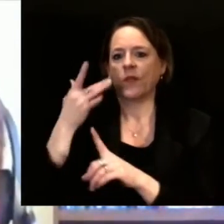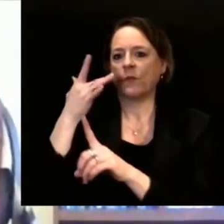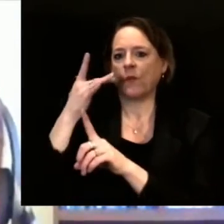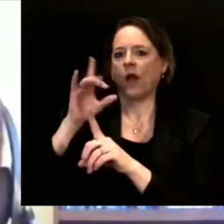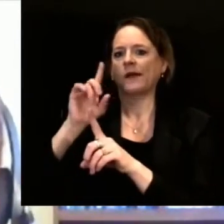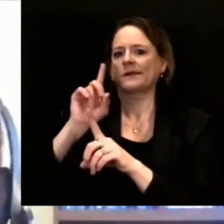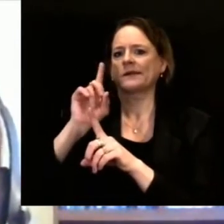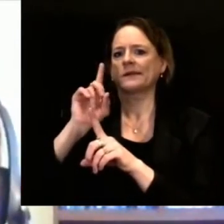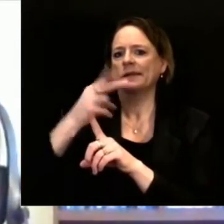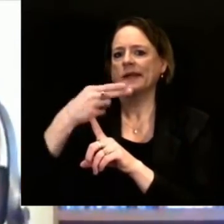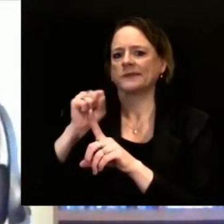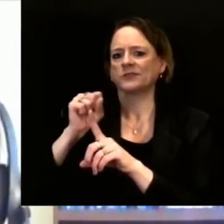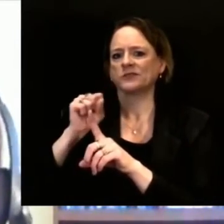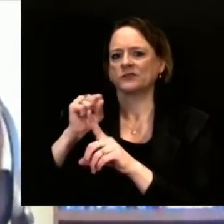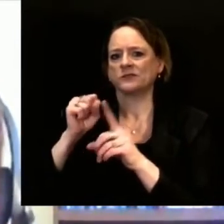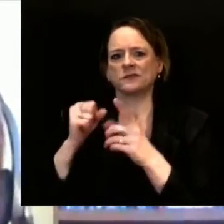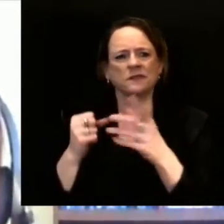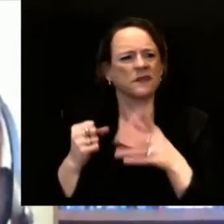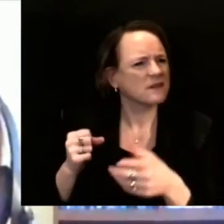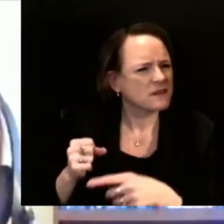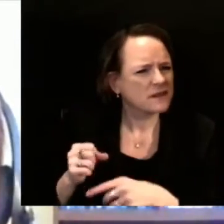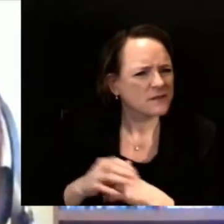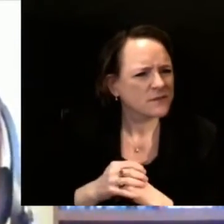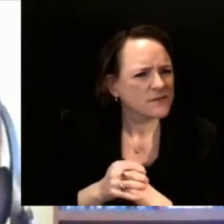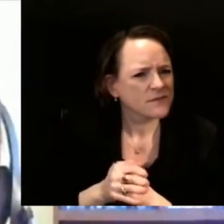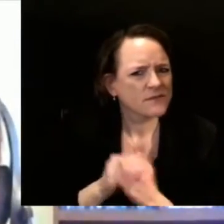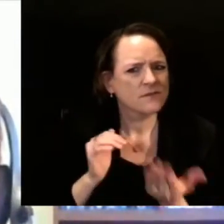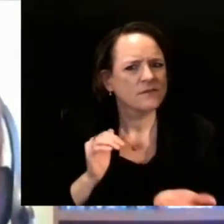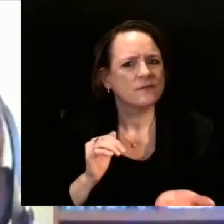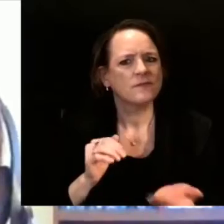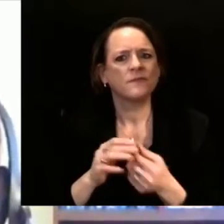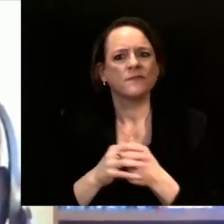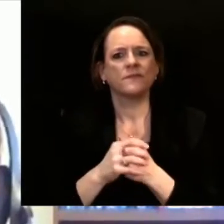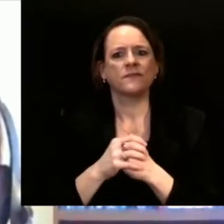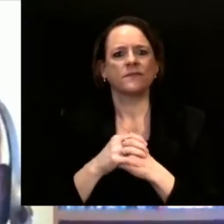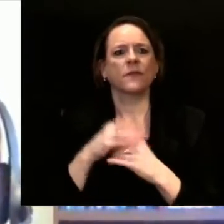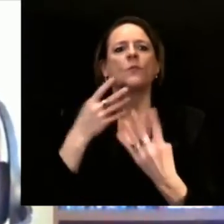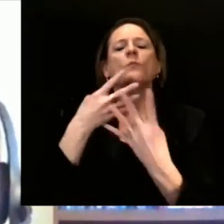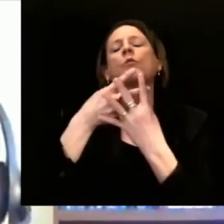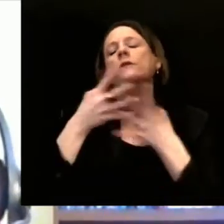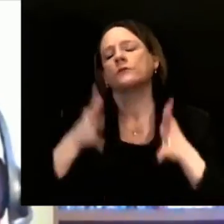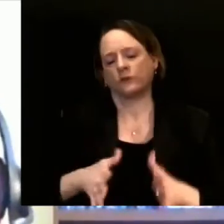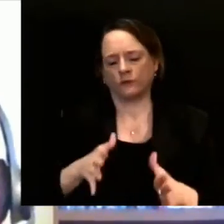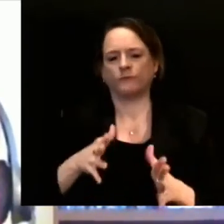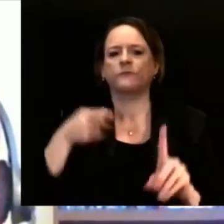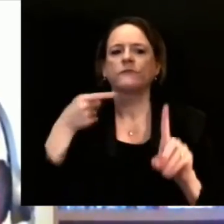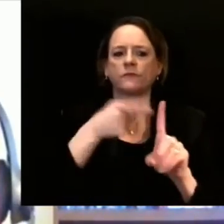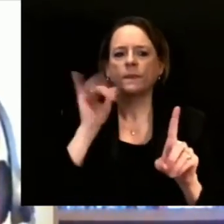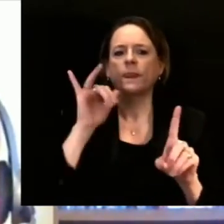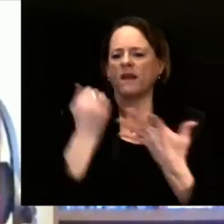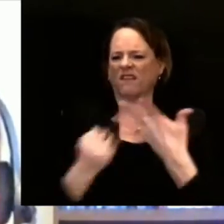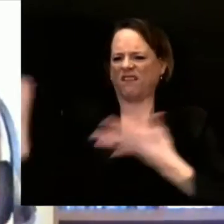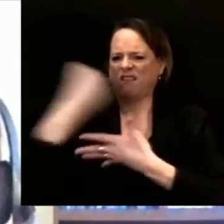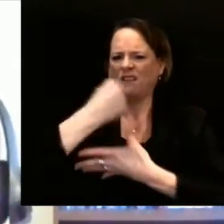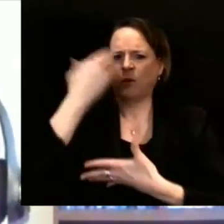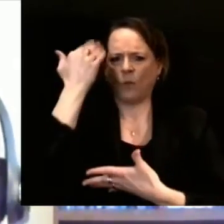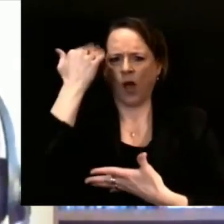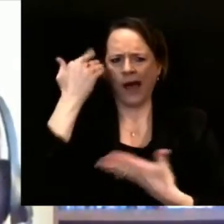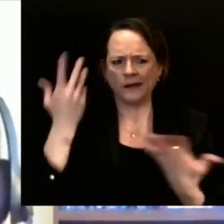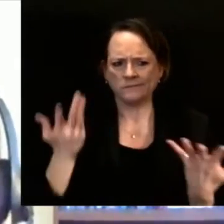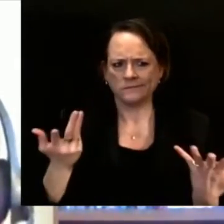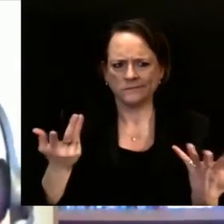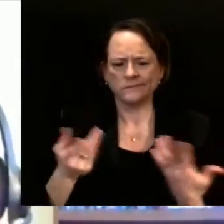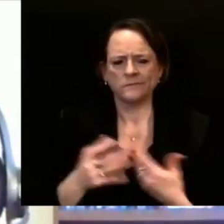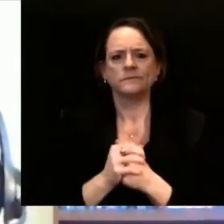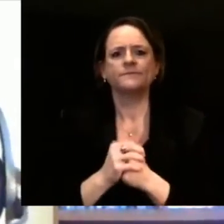congregate settings are at great risk for the disease. And the rationale that both the SDMAC used,